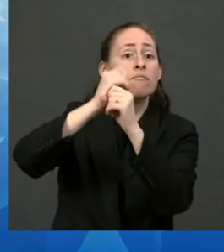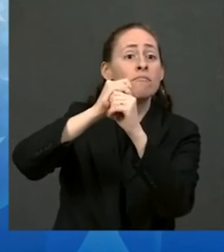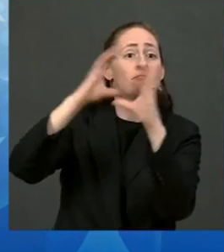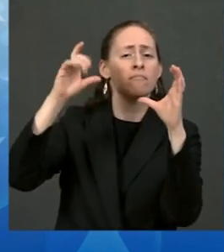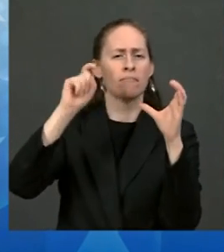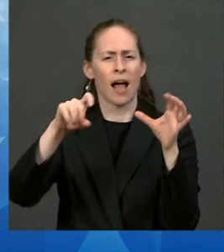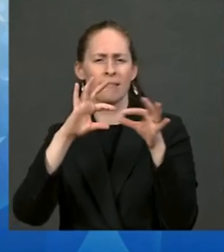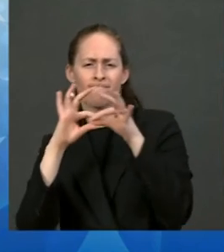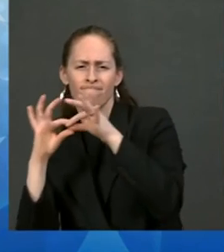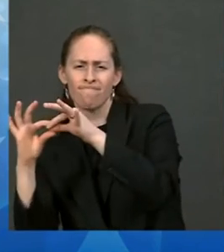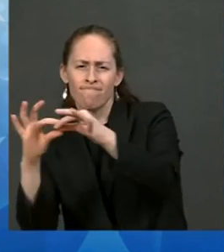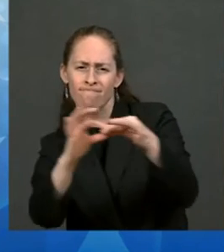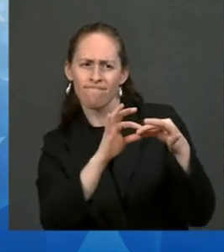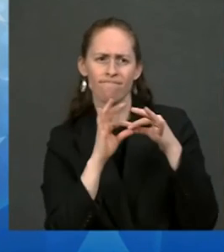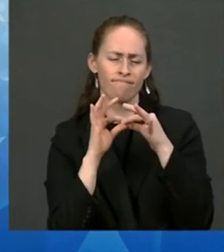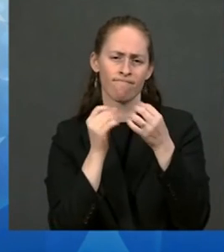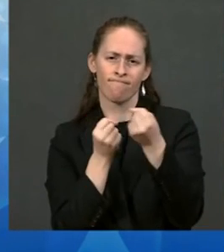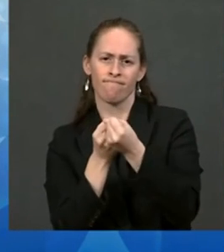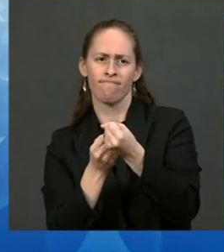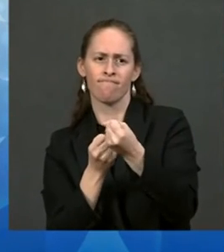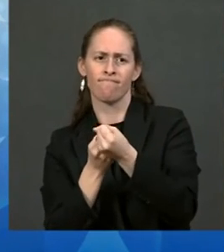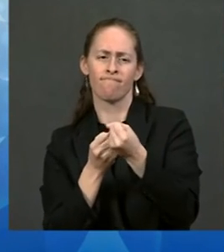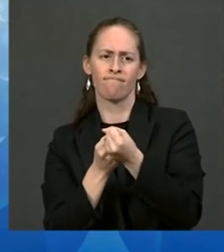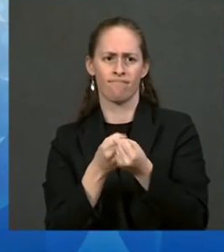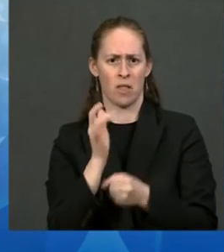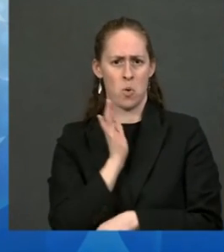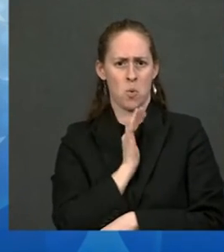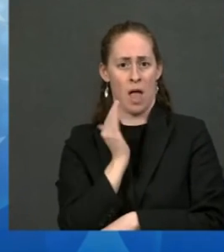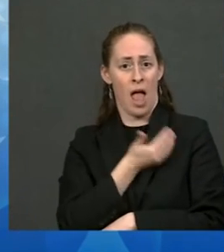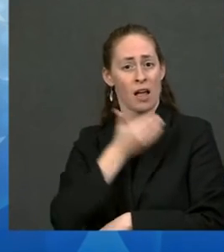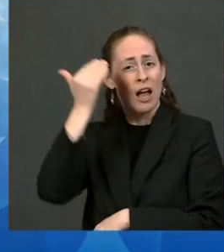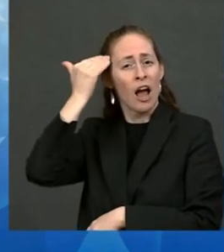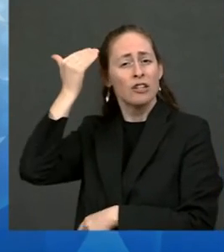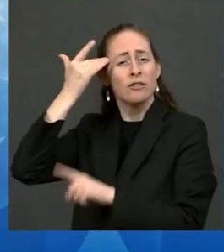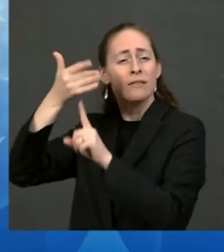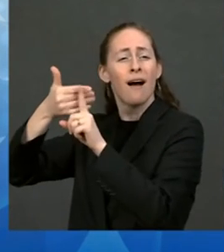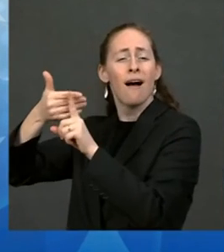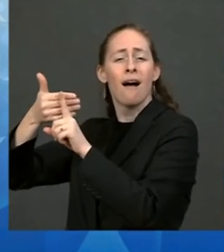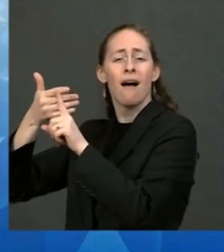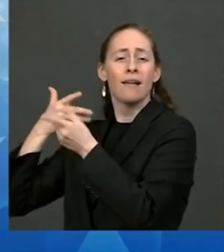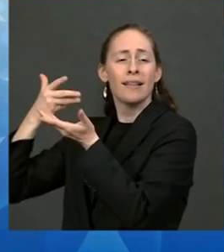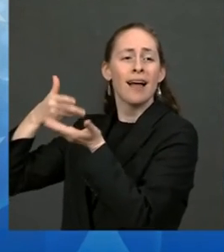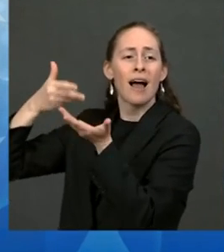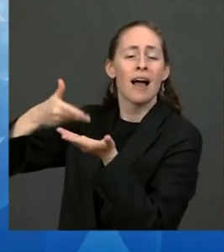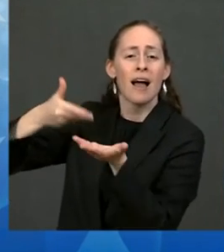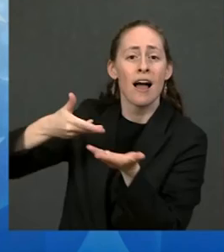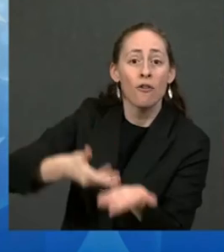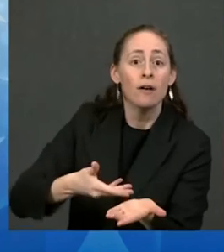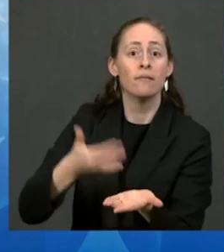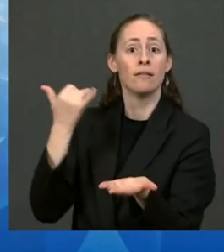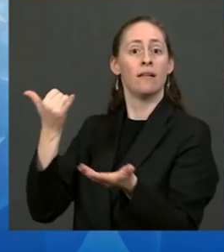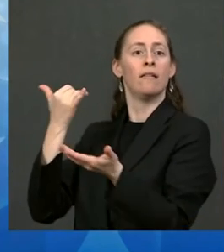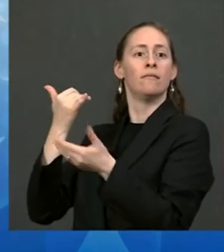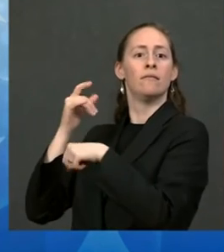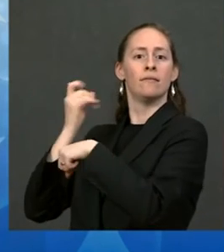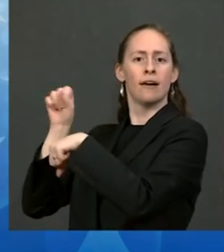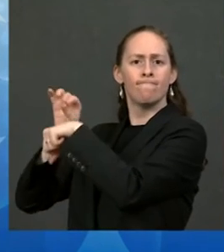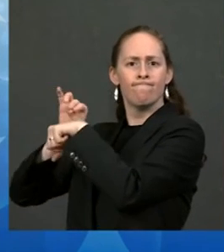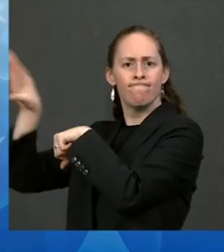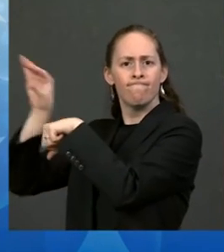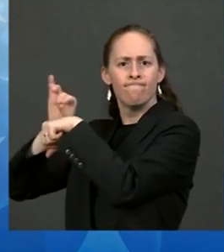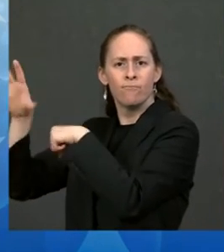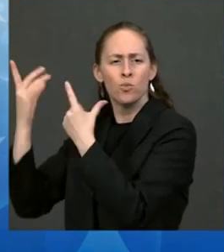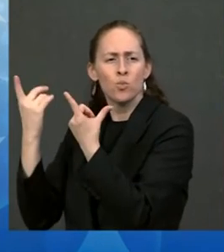communities harness Indigenous knowledge that we need to help guide our government and our environment, not just across budget